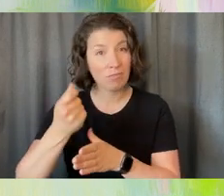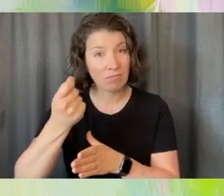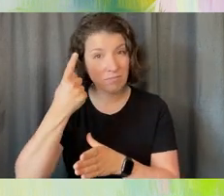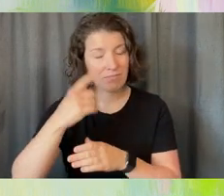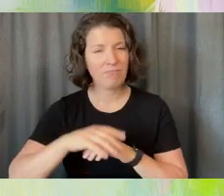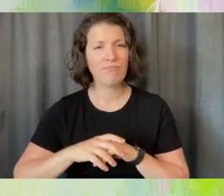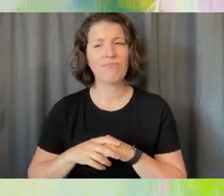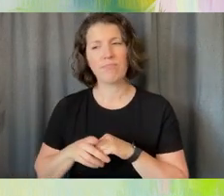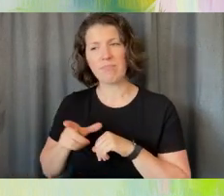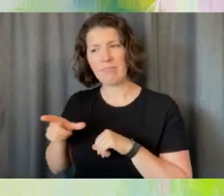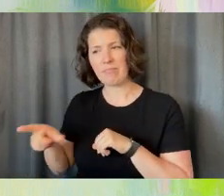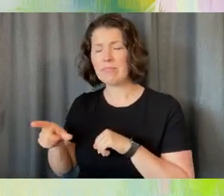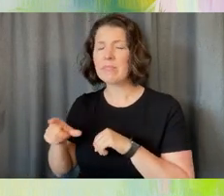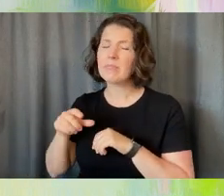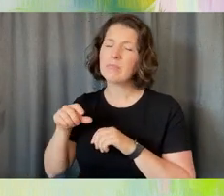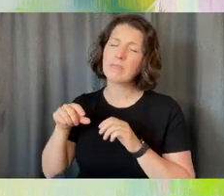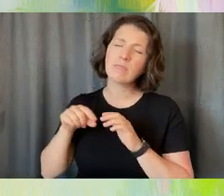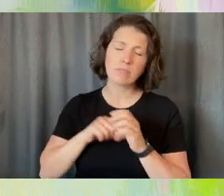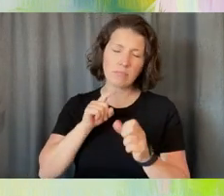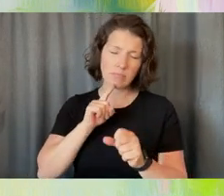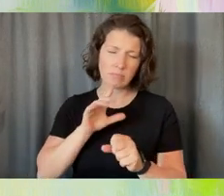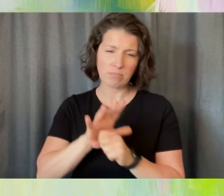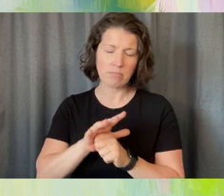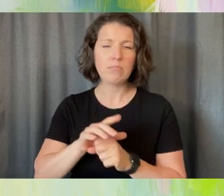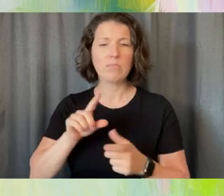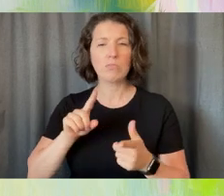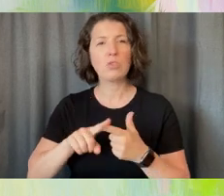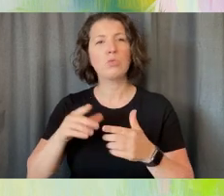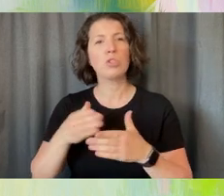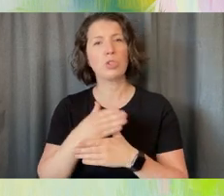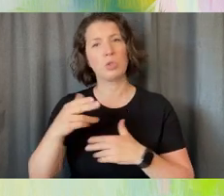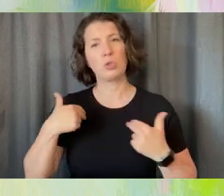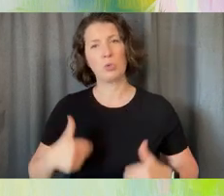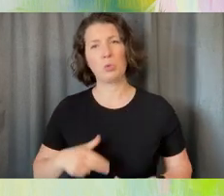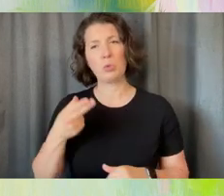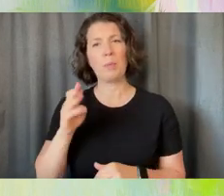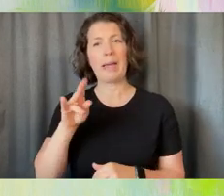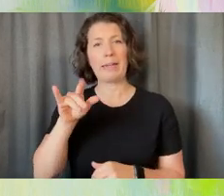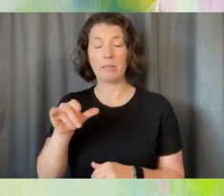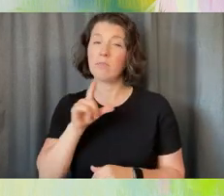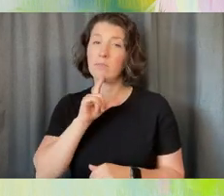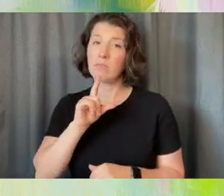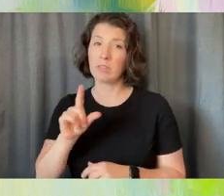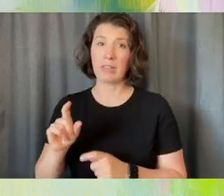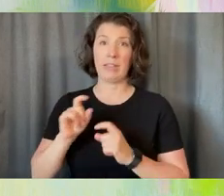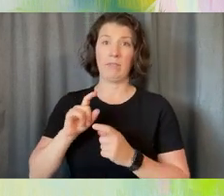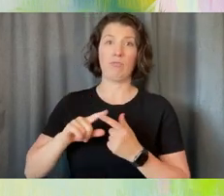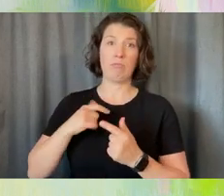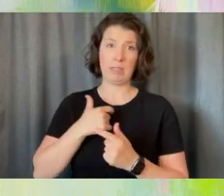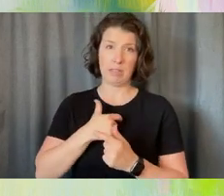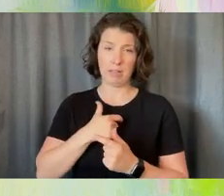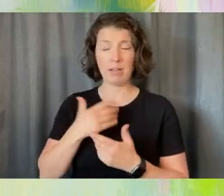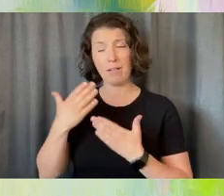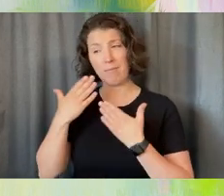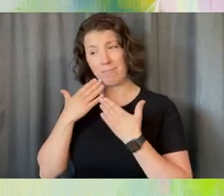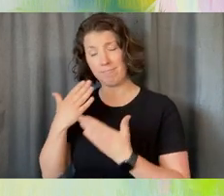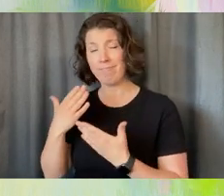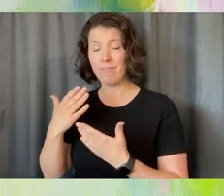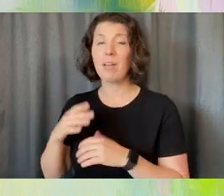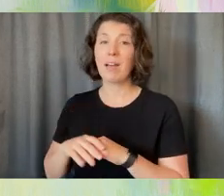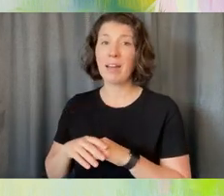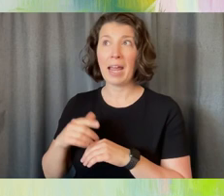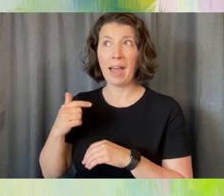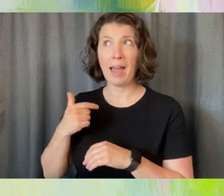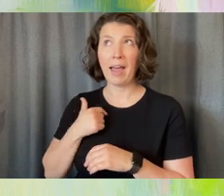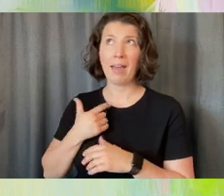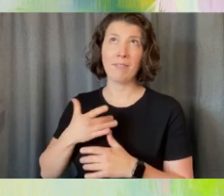deeply committed to shared humanity, which has been such a gift to me, and I'm so grateful to count her as a friend. So Melanie, please